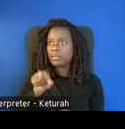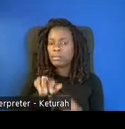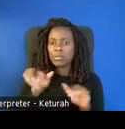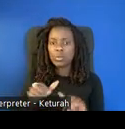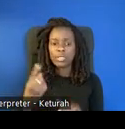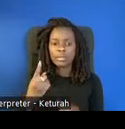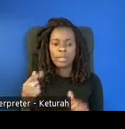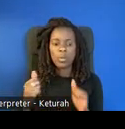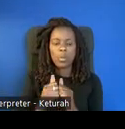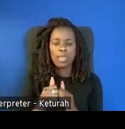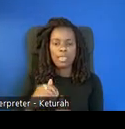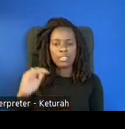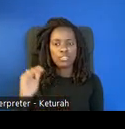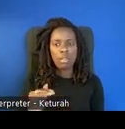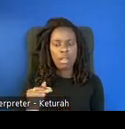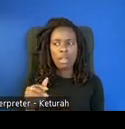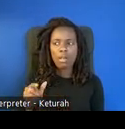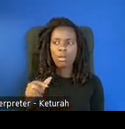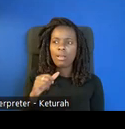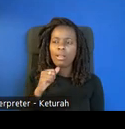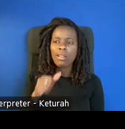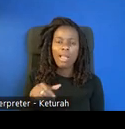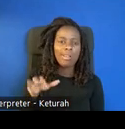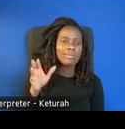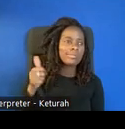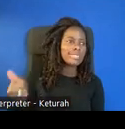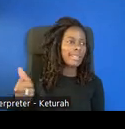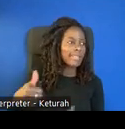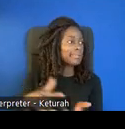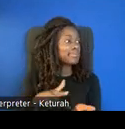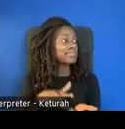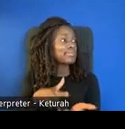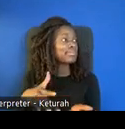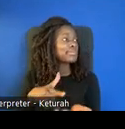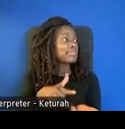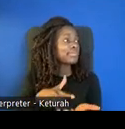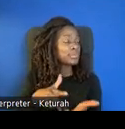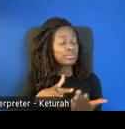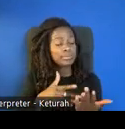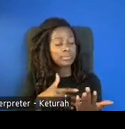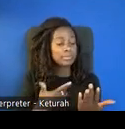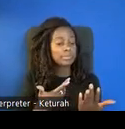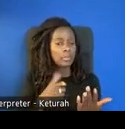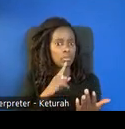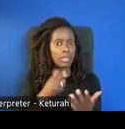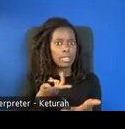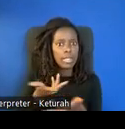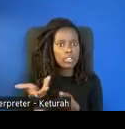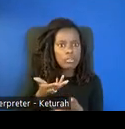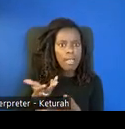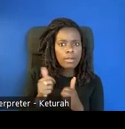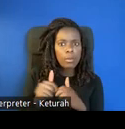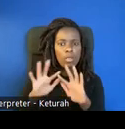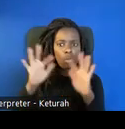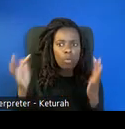child and that my child is doing something. They're not just tapping the screen to to see things on the screen. They're really interacting with the world.